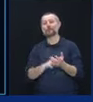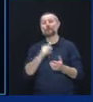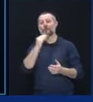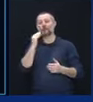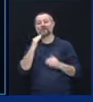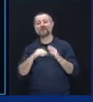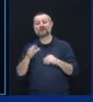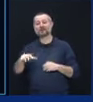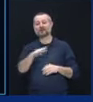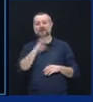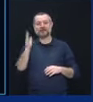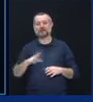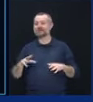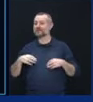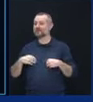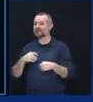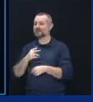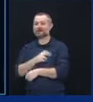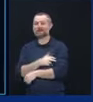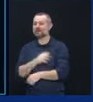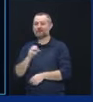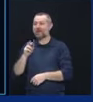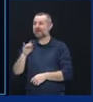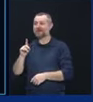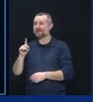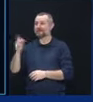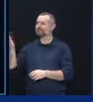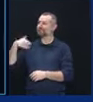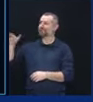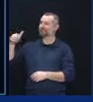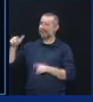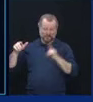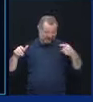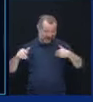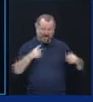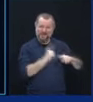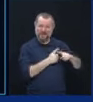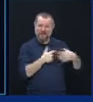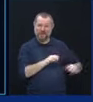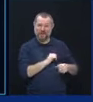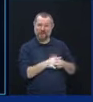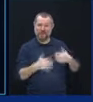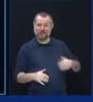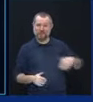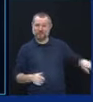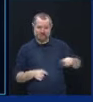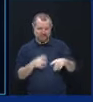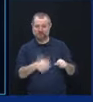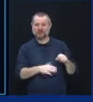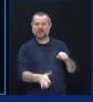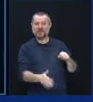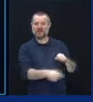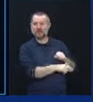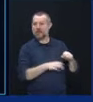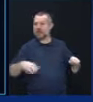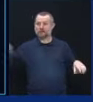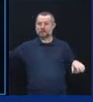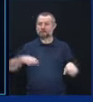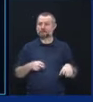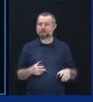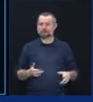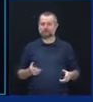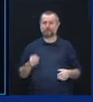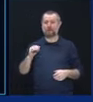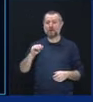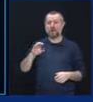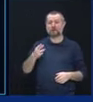hospital still had COVID fatalities. March 25th was not the driver of COVID infections. It was not